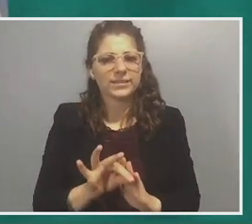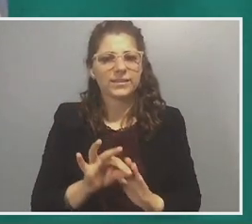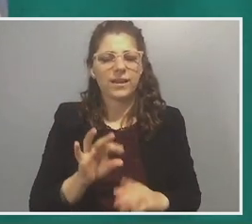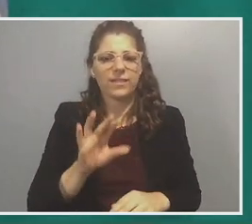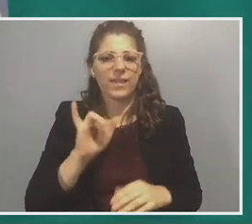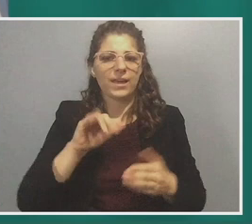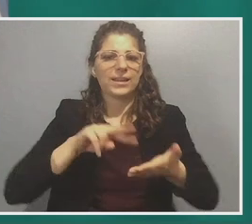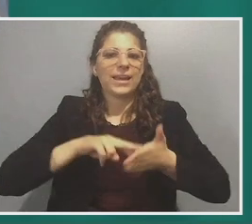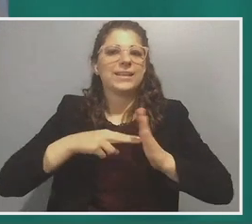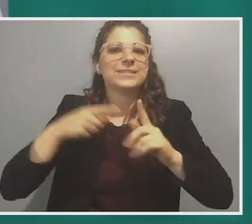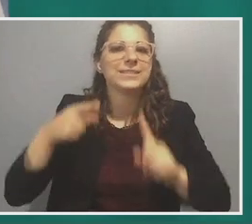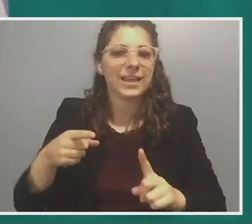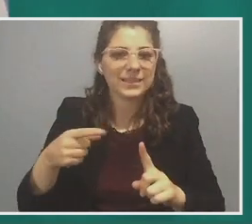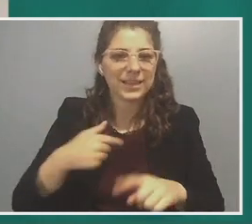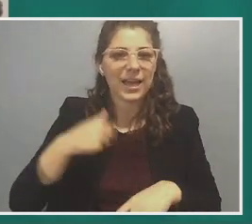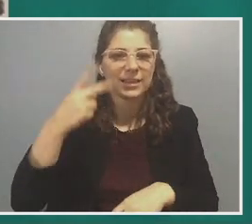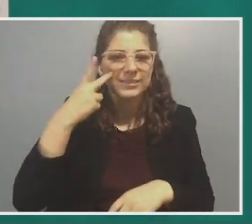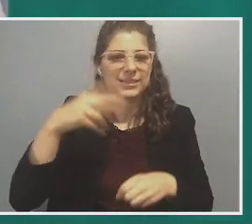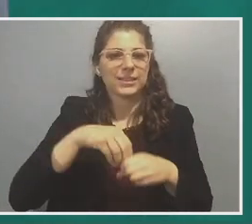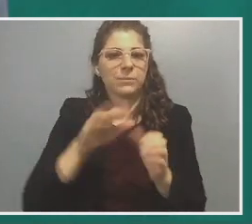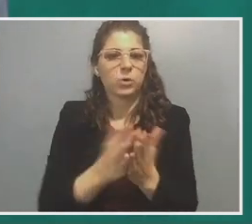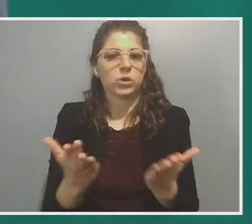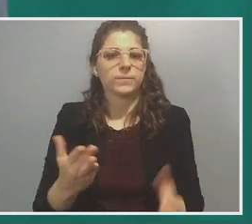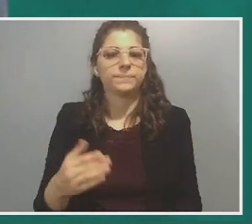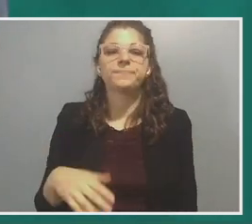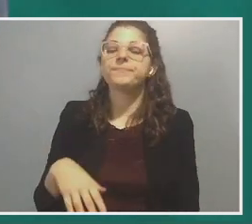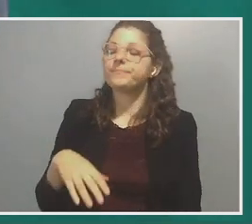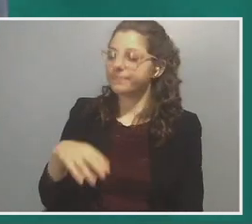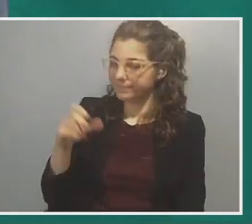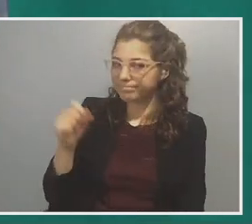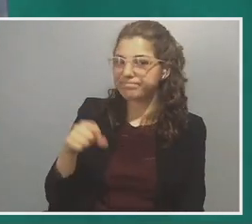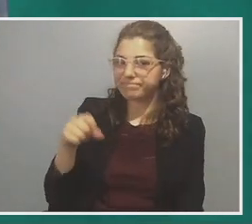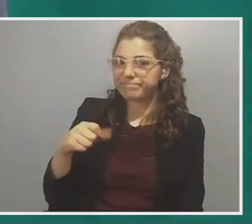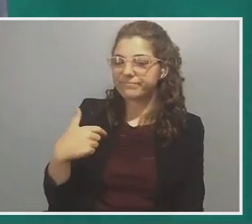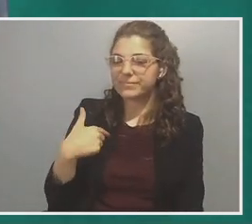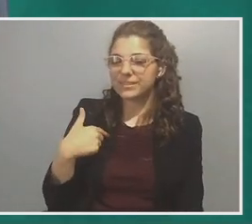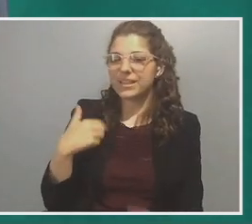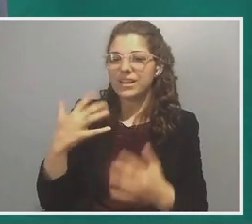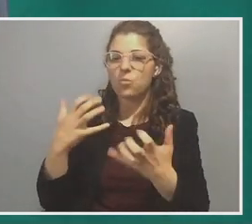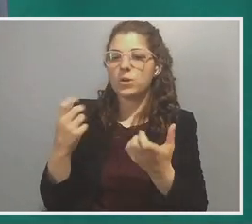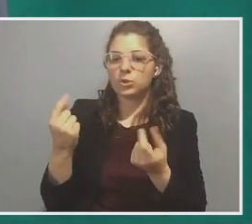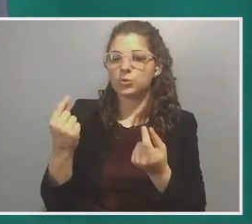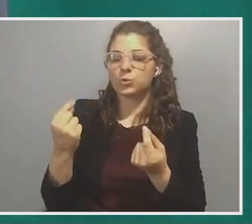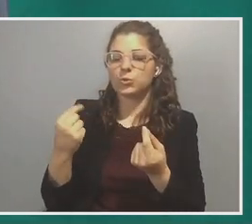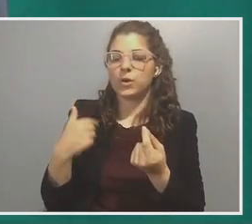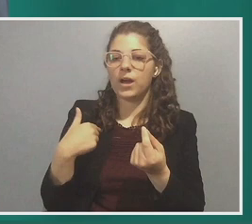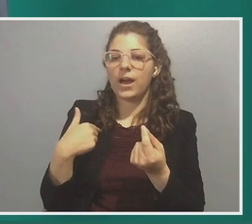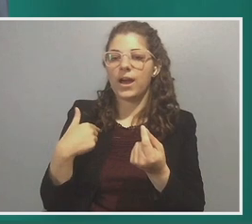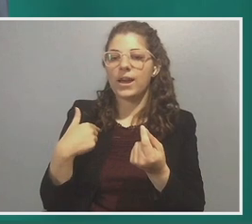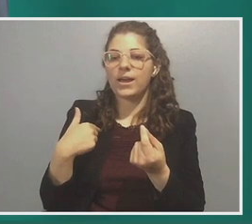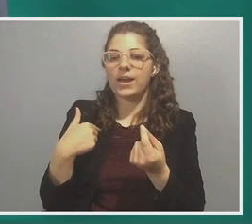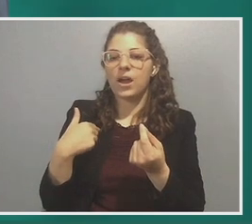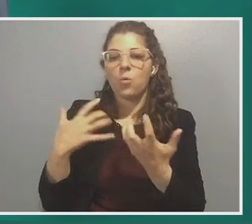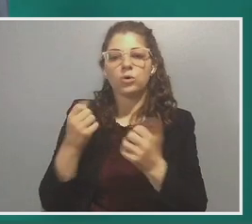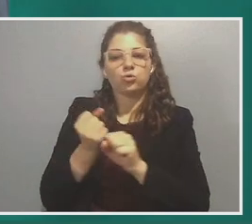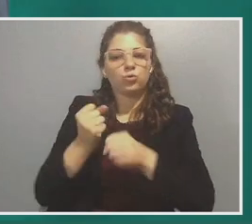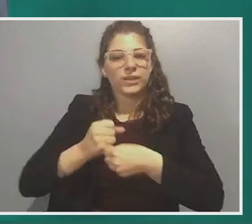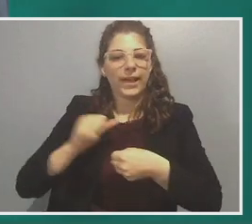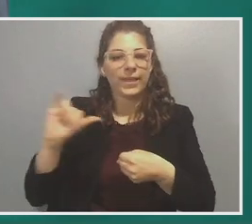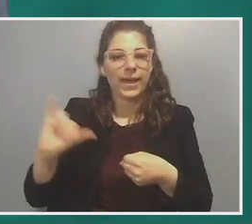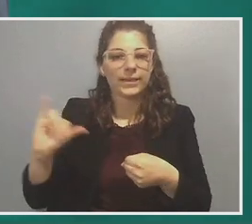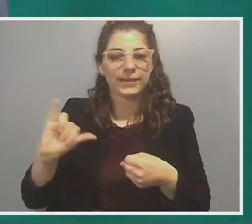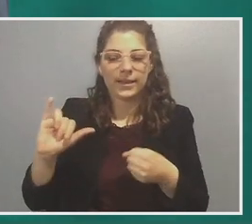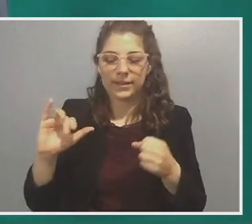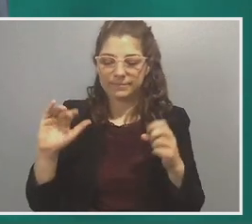that I see in the book? Yeah. I, what I wanted to do was create a sort of a